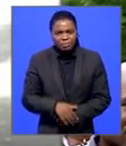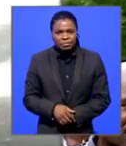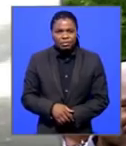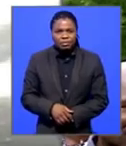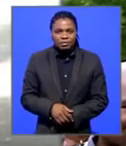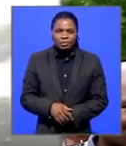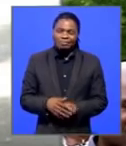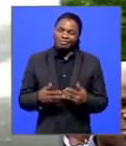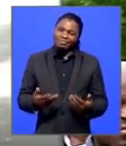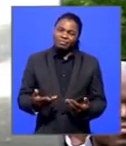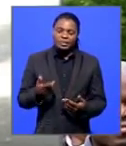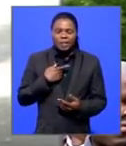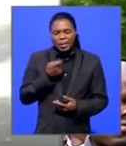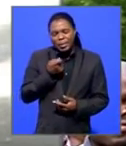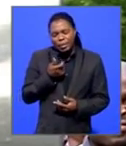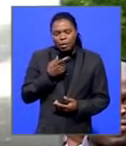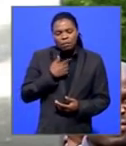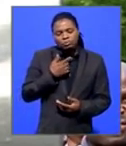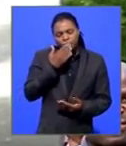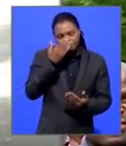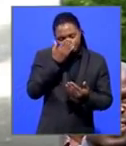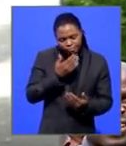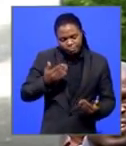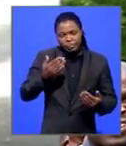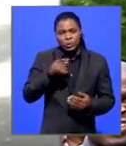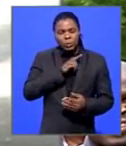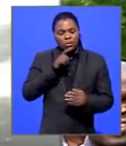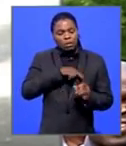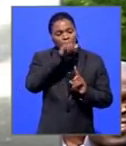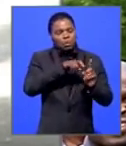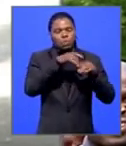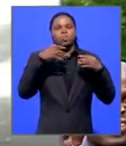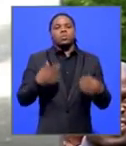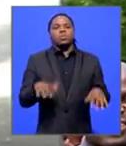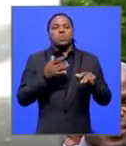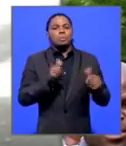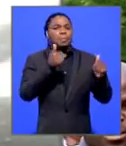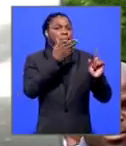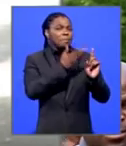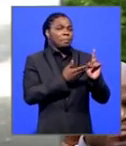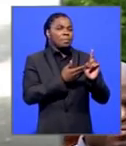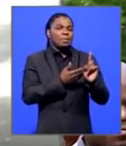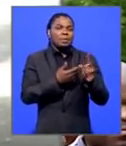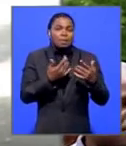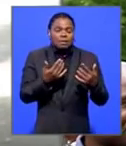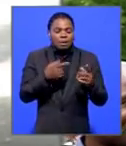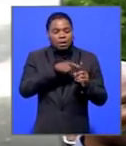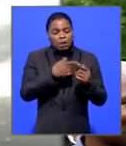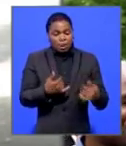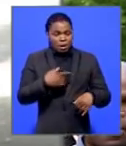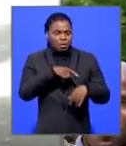look, it's a small tribute, you know, for such a fantastic person, an icon in our time,